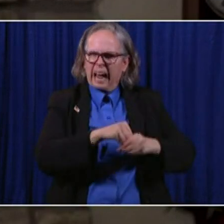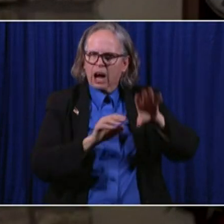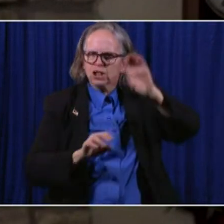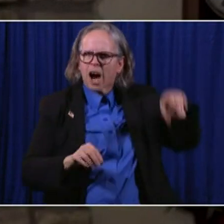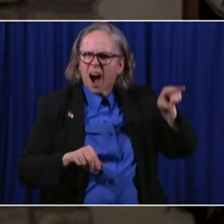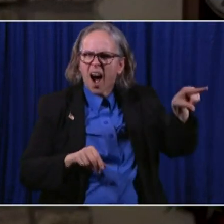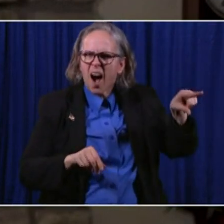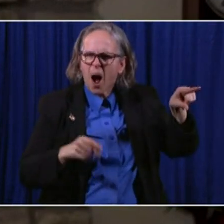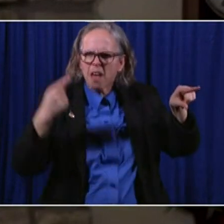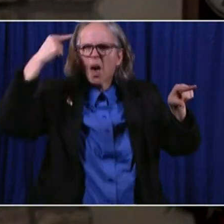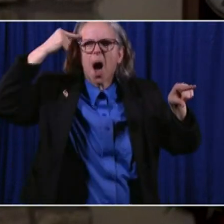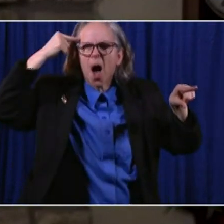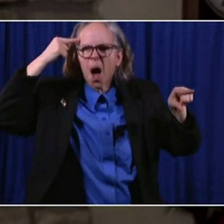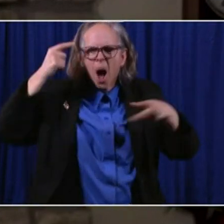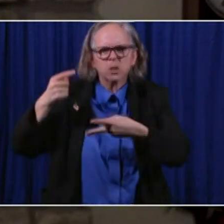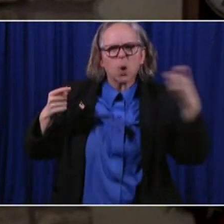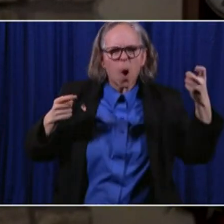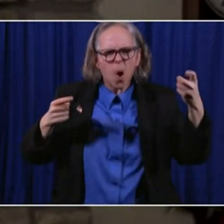Nixon said, no.